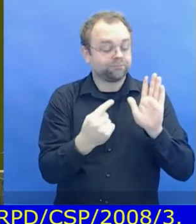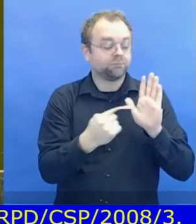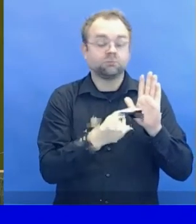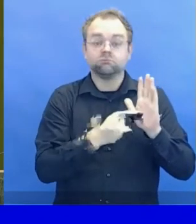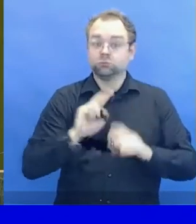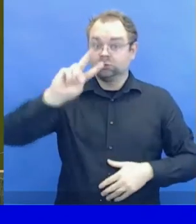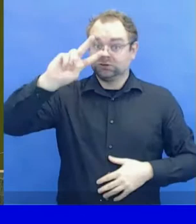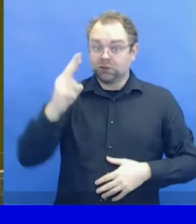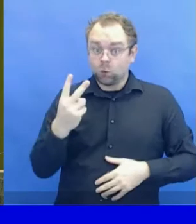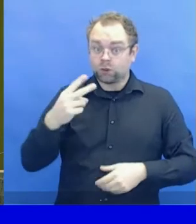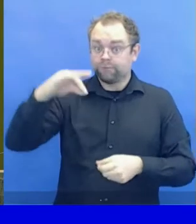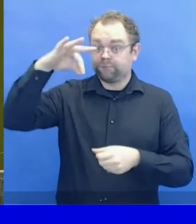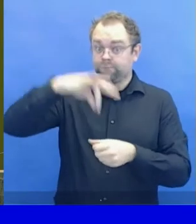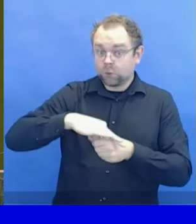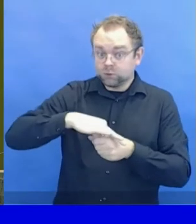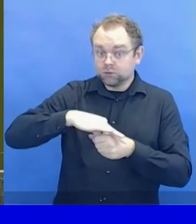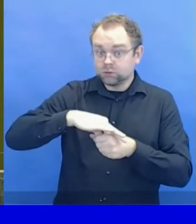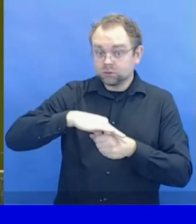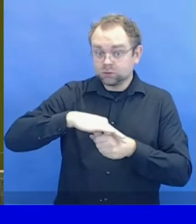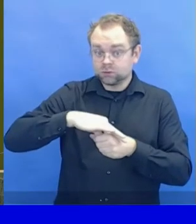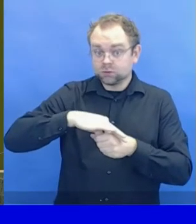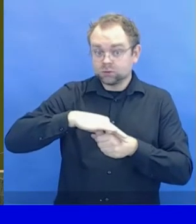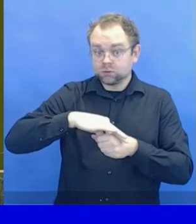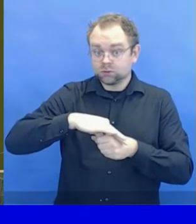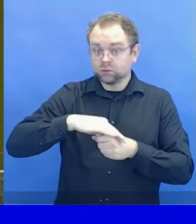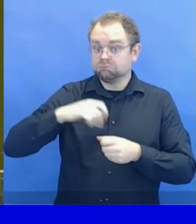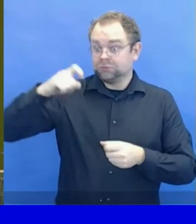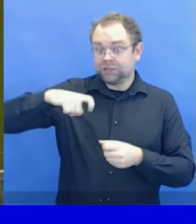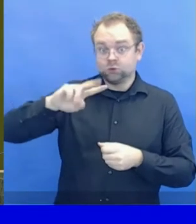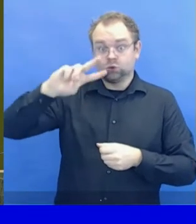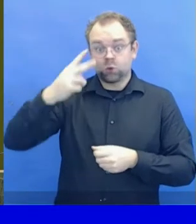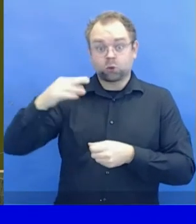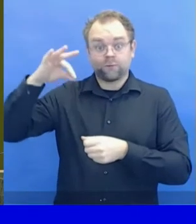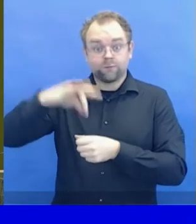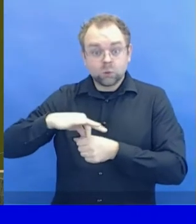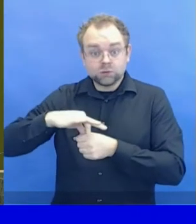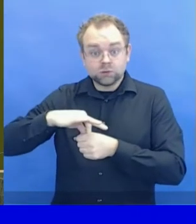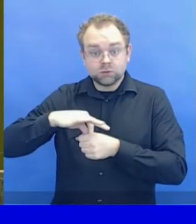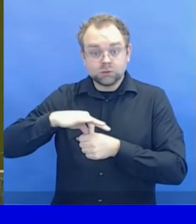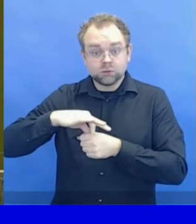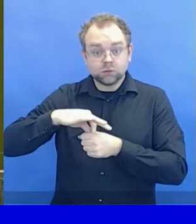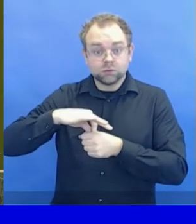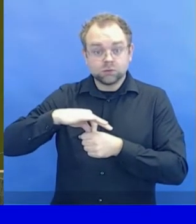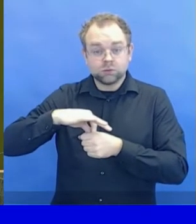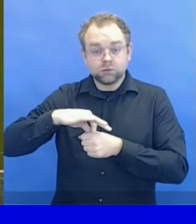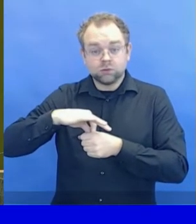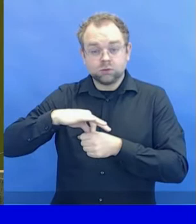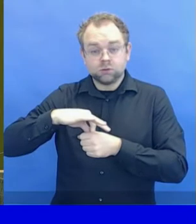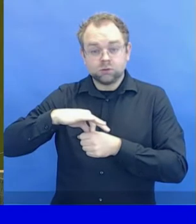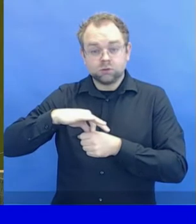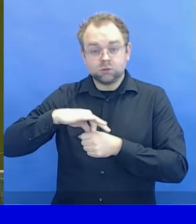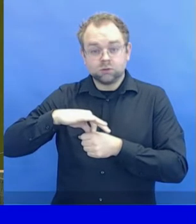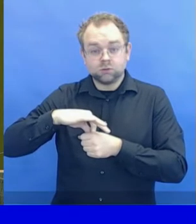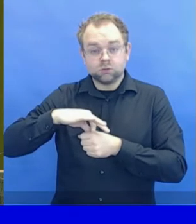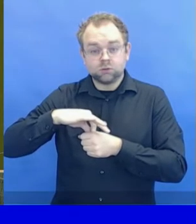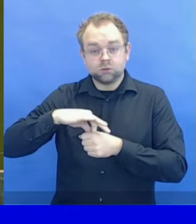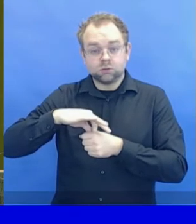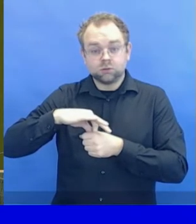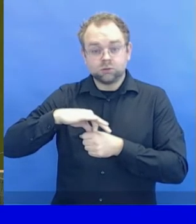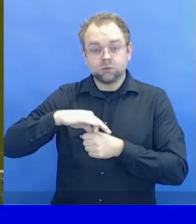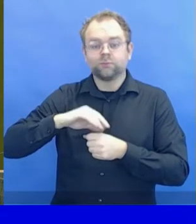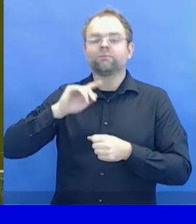as set out in Rule 19 of the Rules of Procedure as applicable. In this regard,